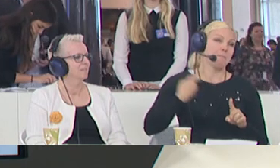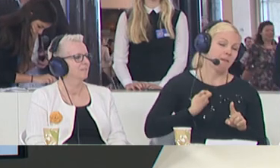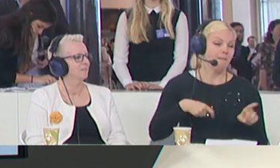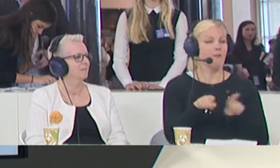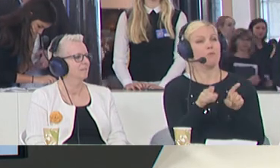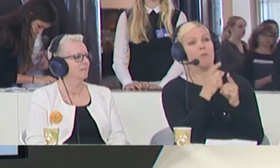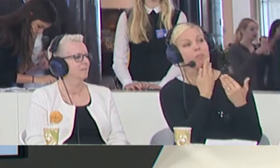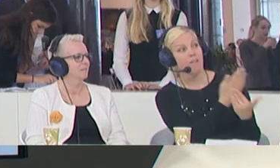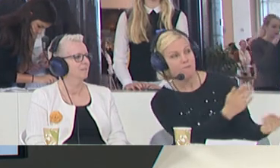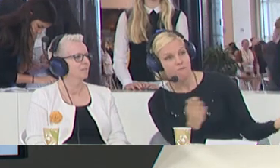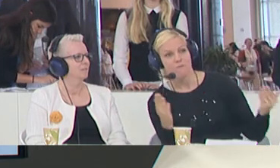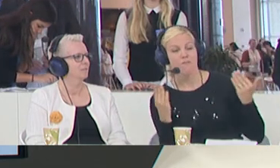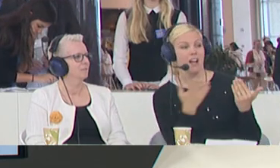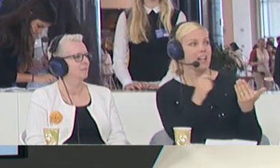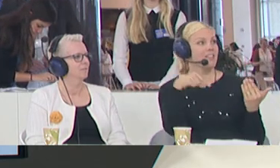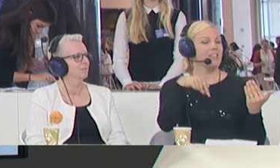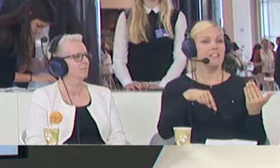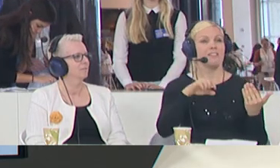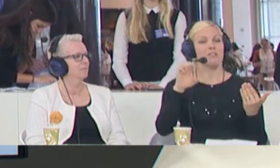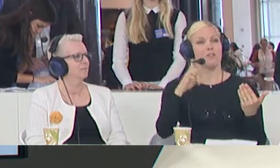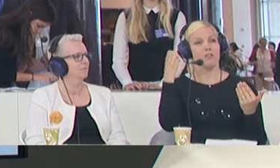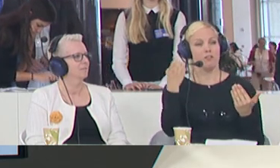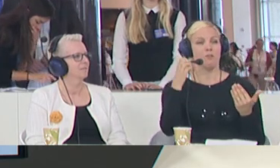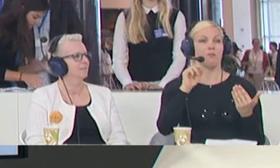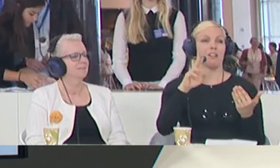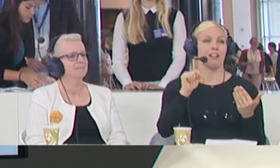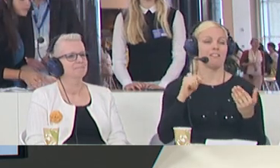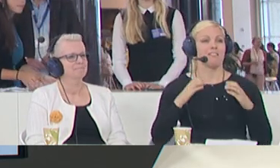you all, and this has been Euronet's Citizens Corner Debate.